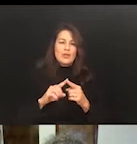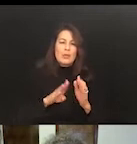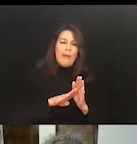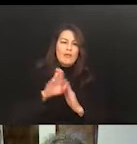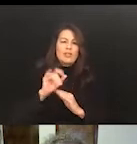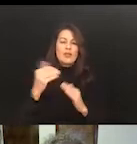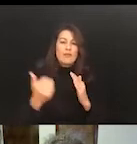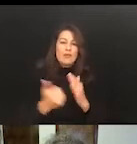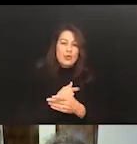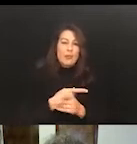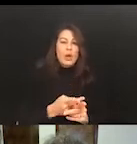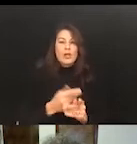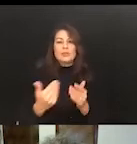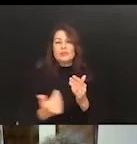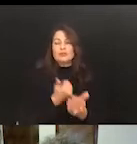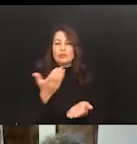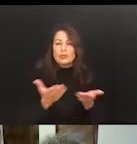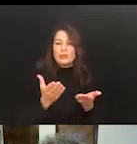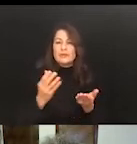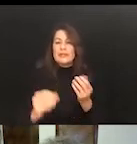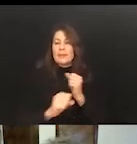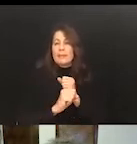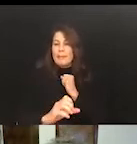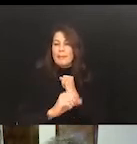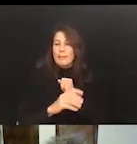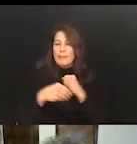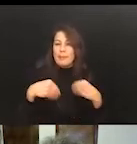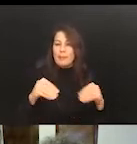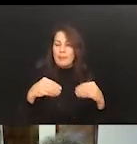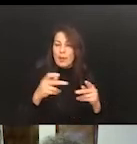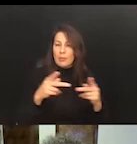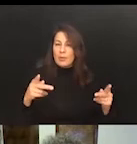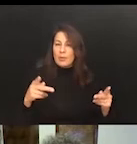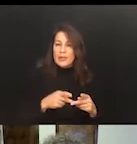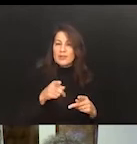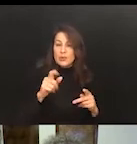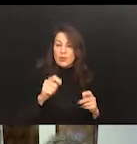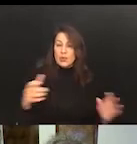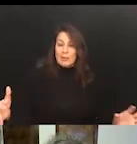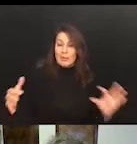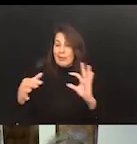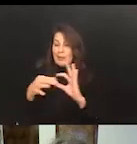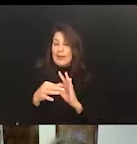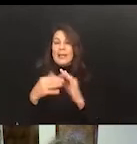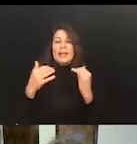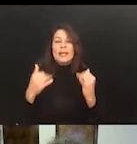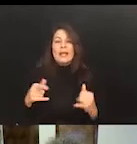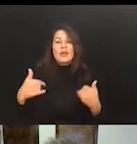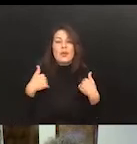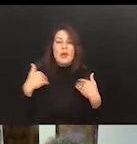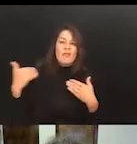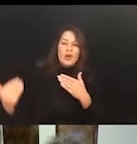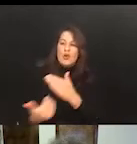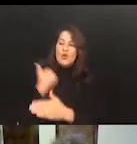and services and marketplace, you can link it to the idea that now you have a whole new talent